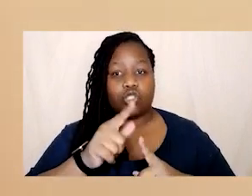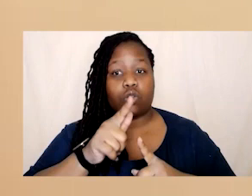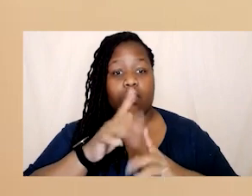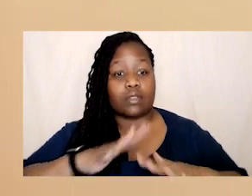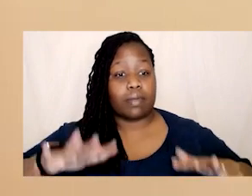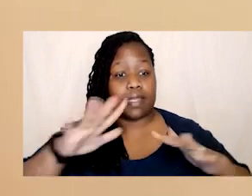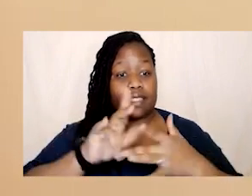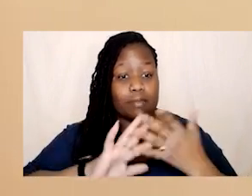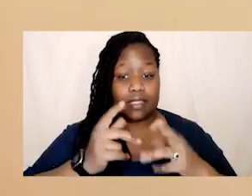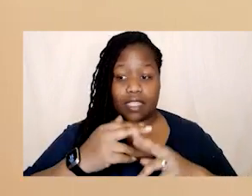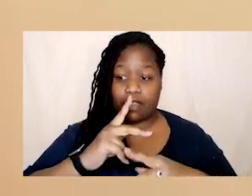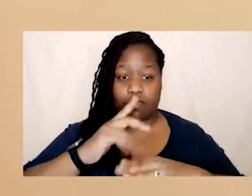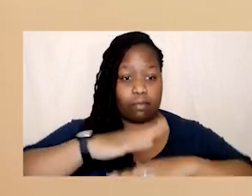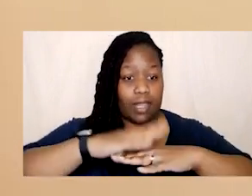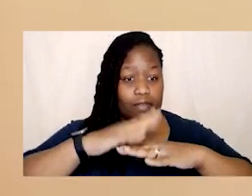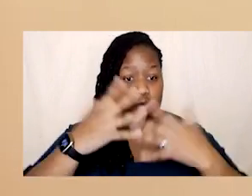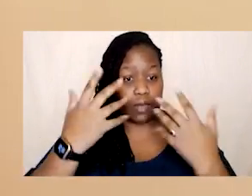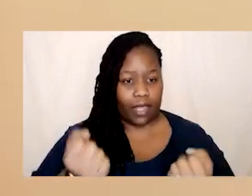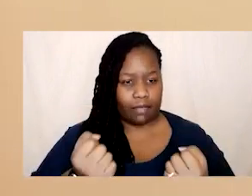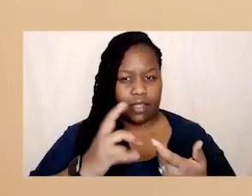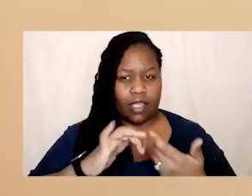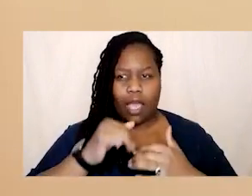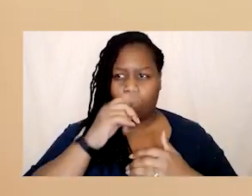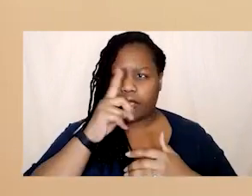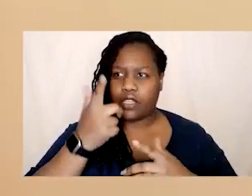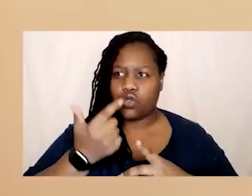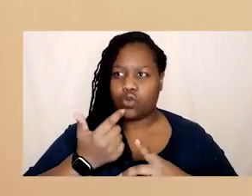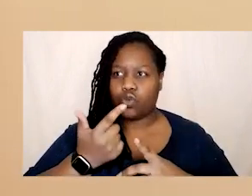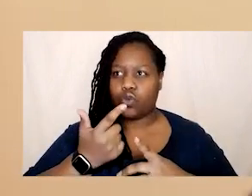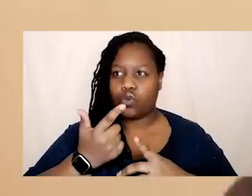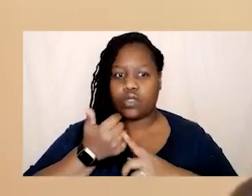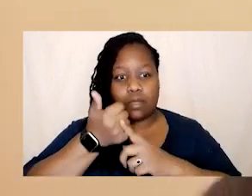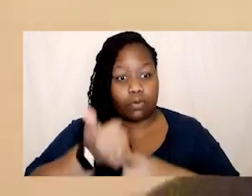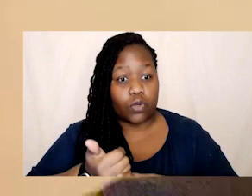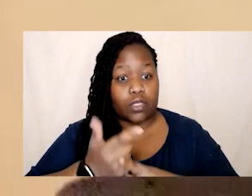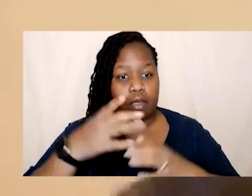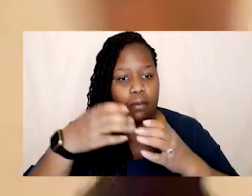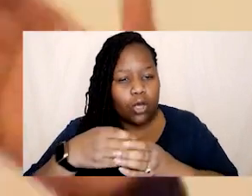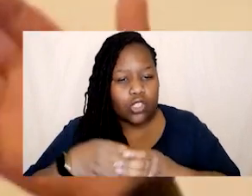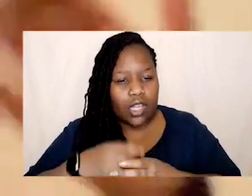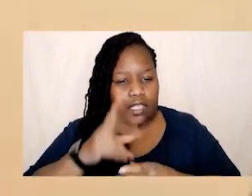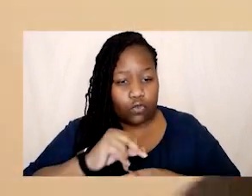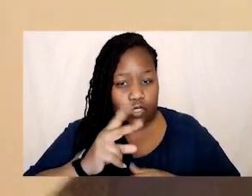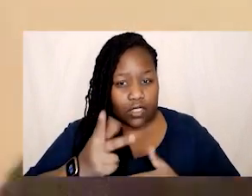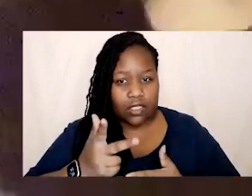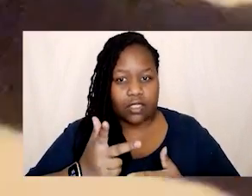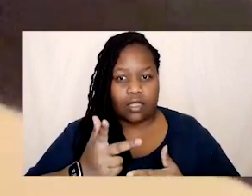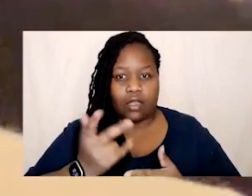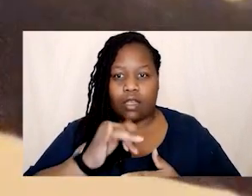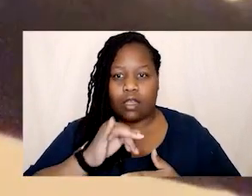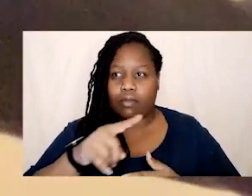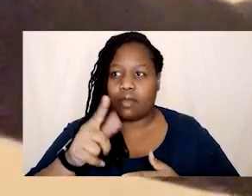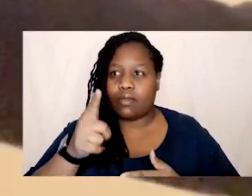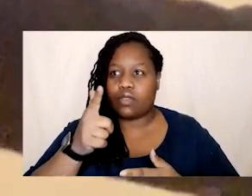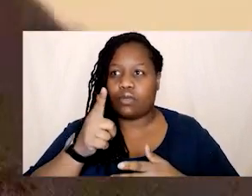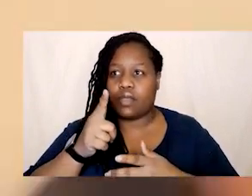um how can you amplify marginalized voices yes sometimes you don't need to be a foreign expert on middle eastern